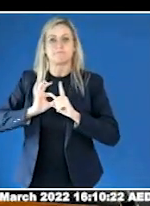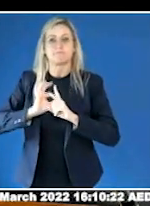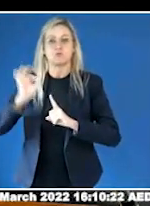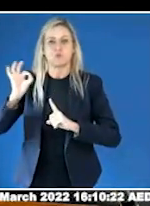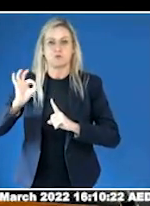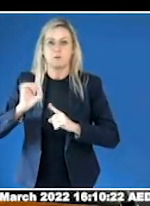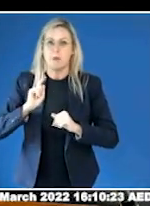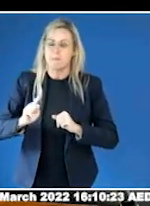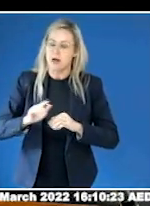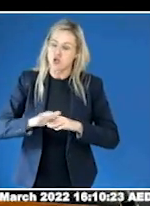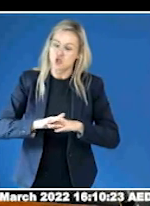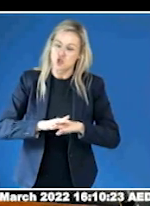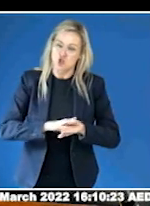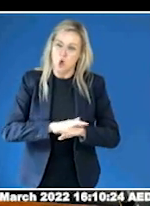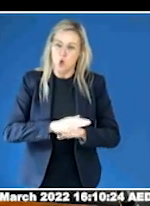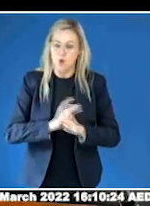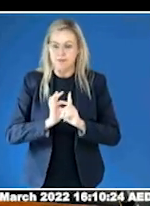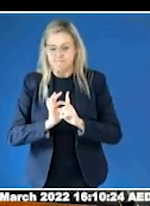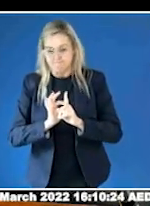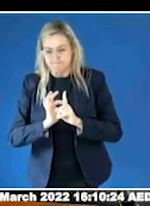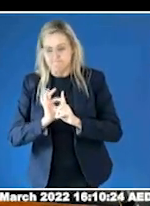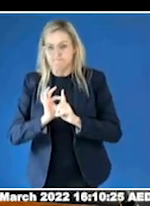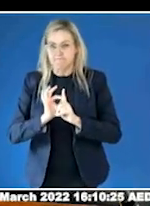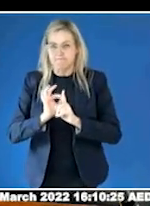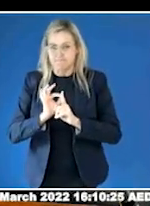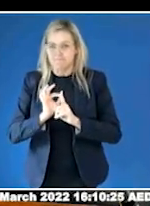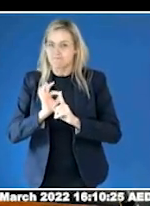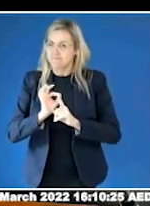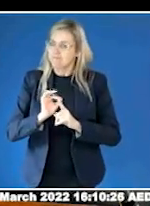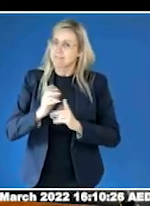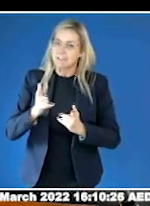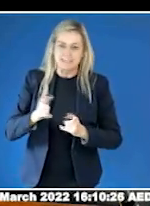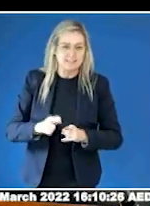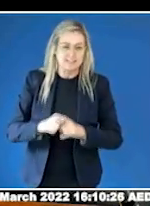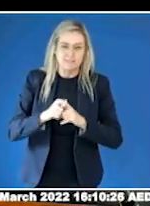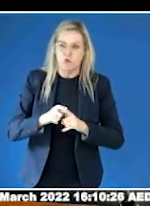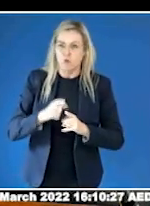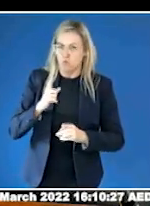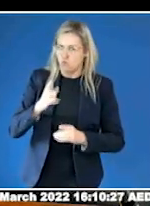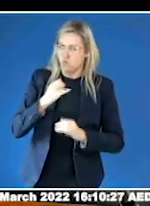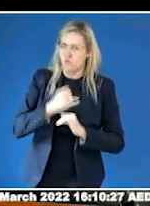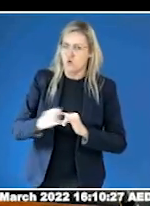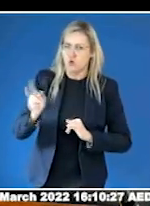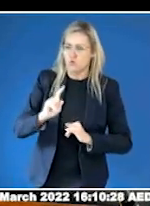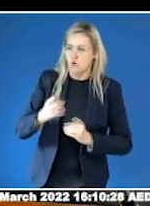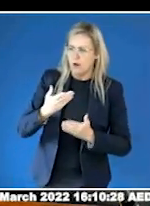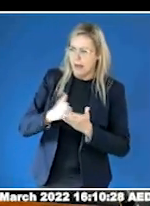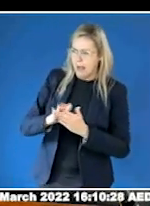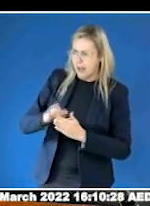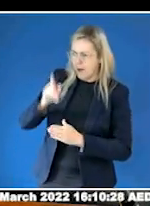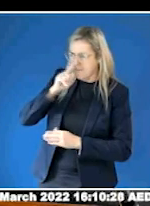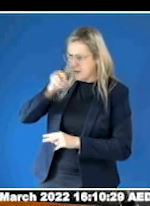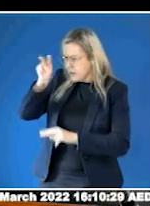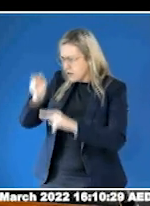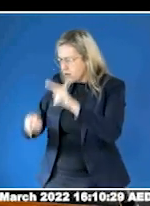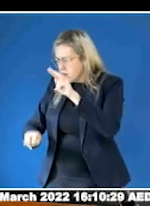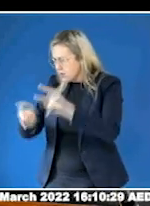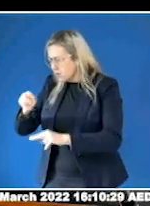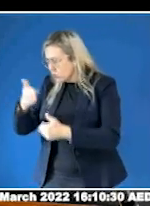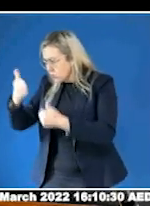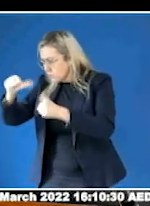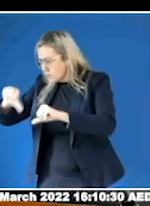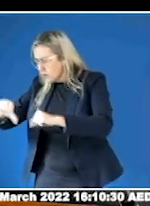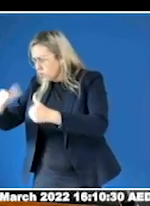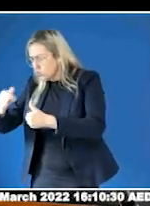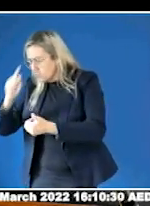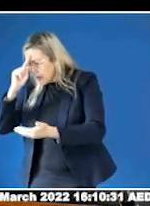and often painful process, especially given my inability to trust people. I would like to think things have gotten better for people